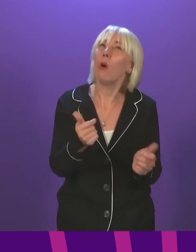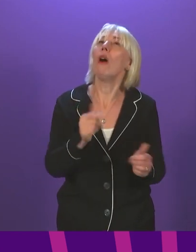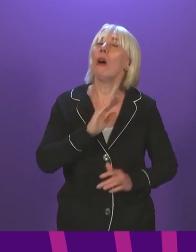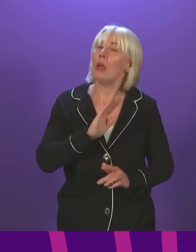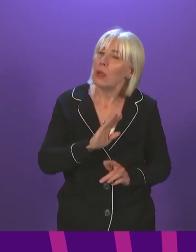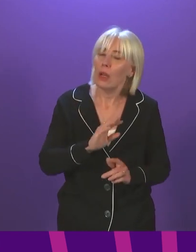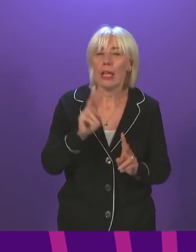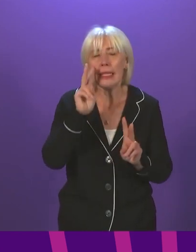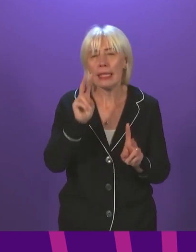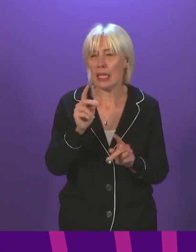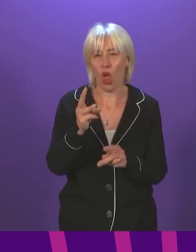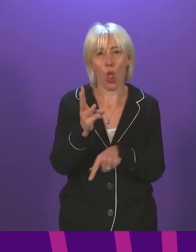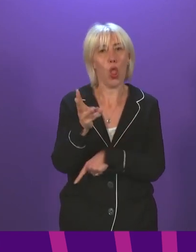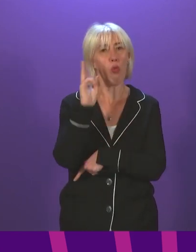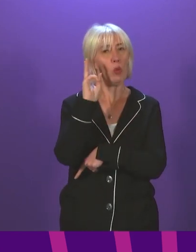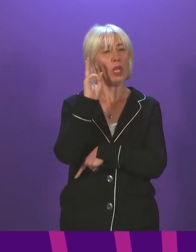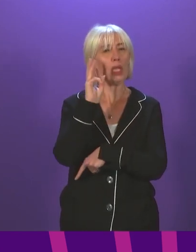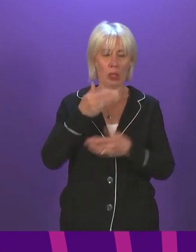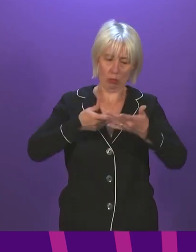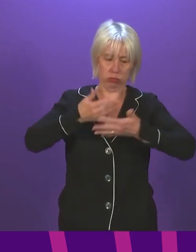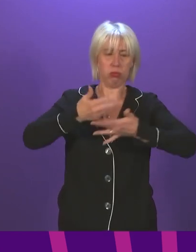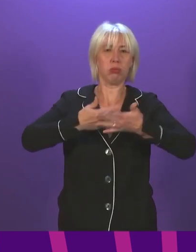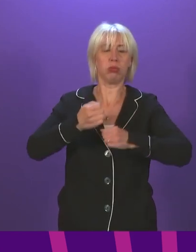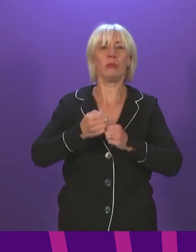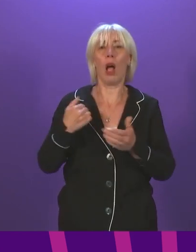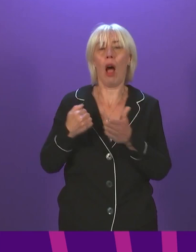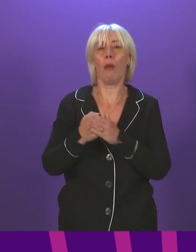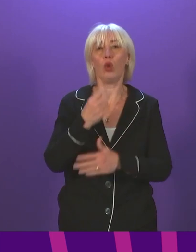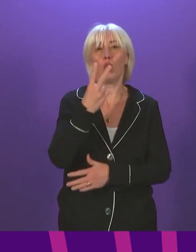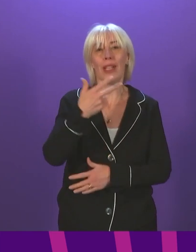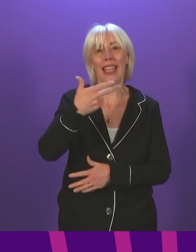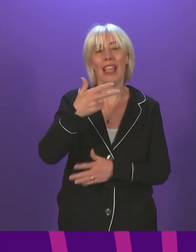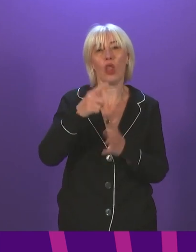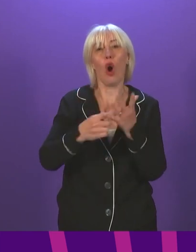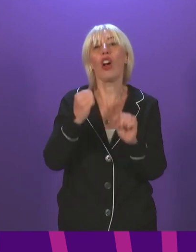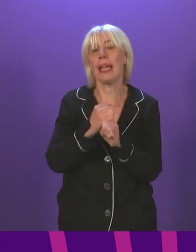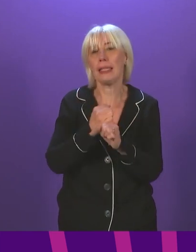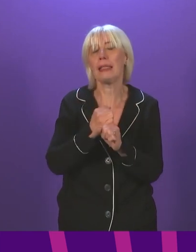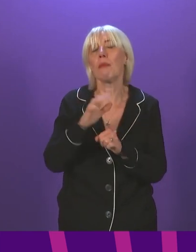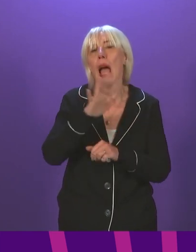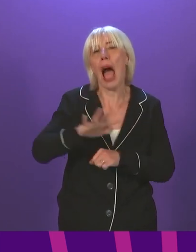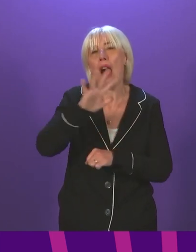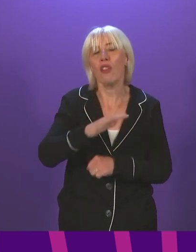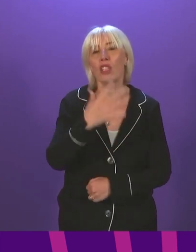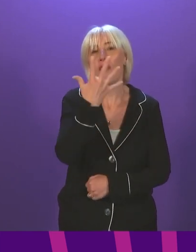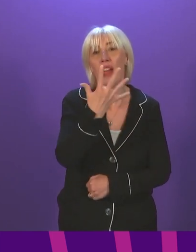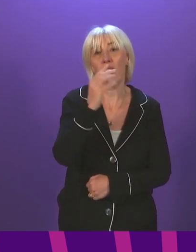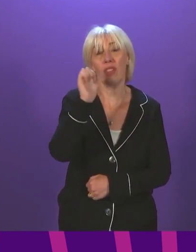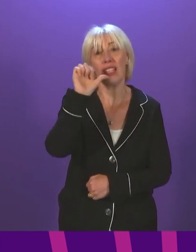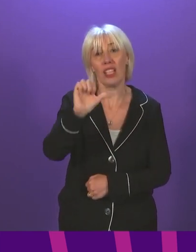be seen in the last three weeks' data. In the week to 28th August, there were an average of 5